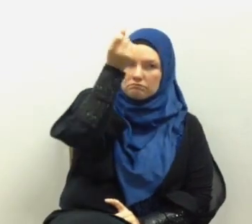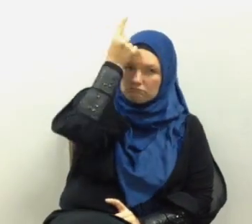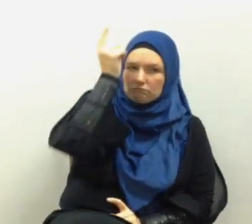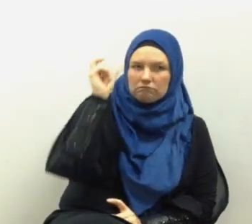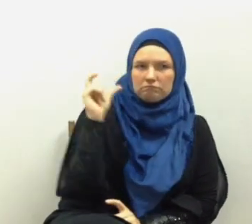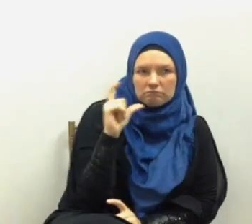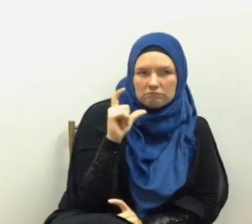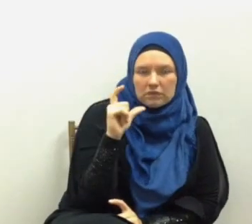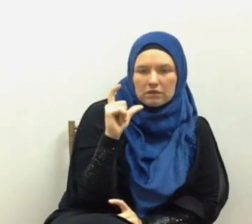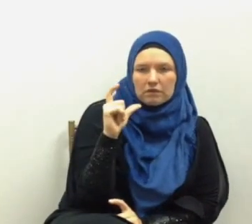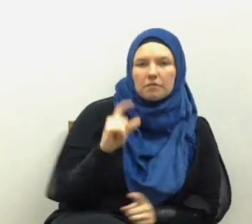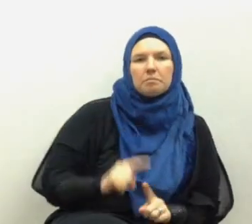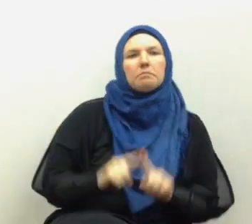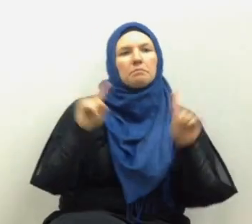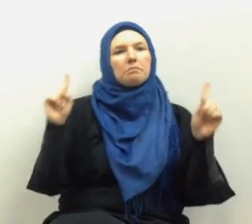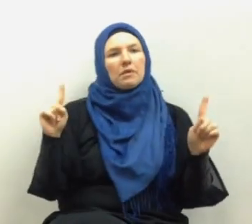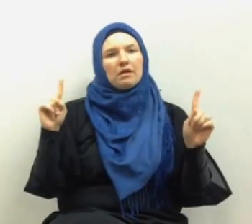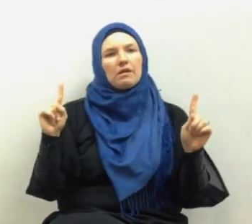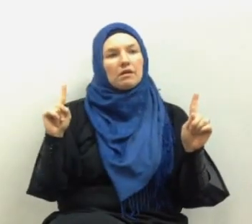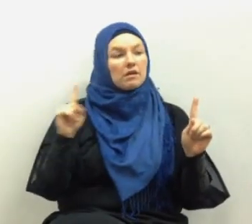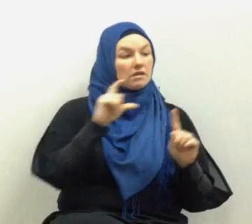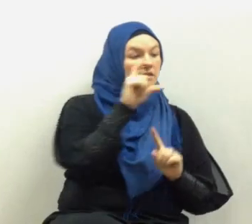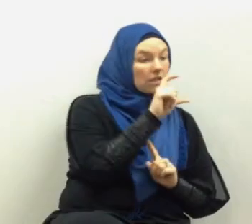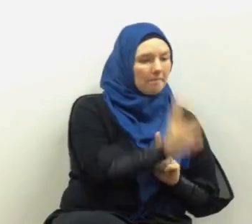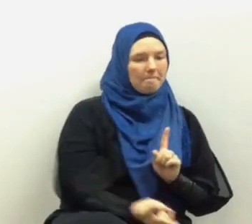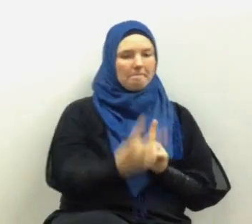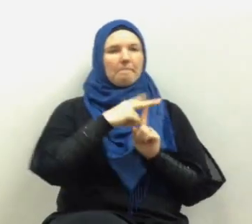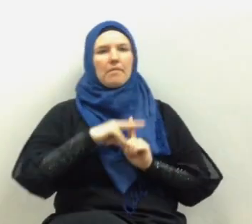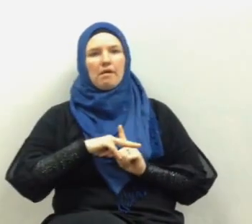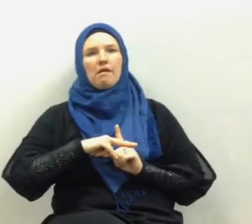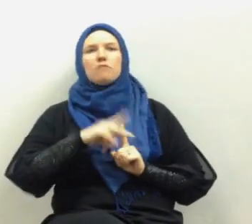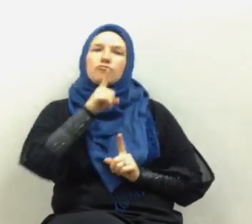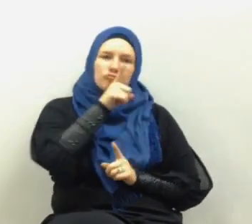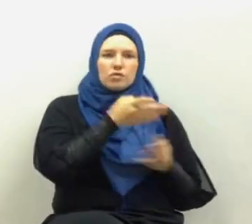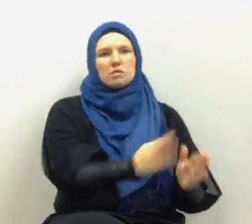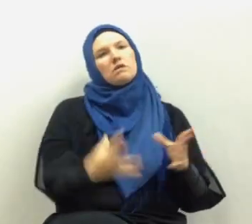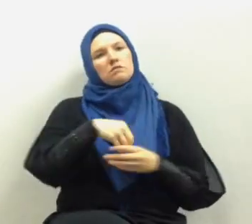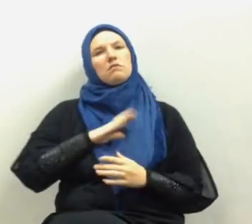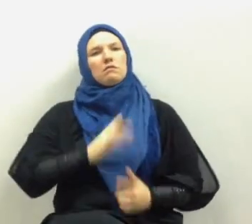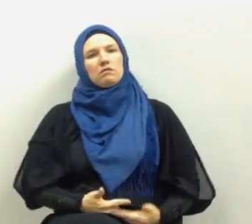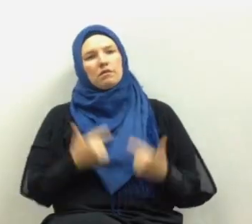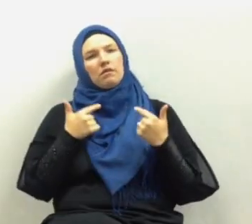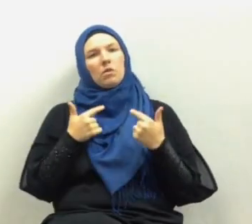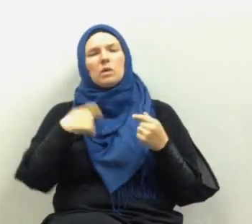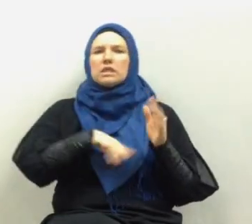understanding Islam but applying some of it into our life